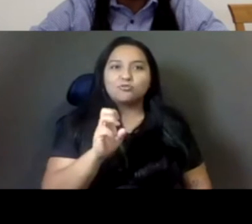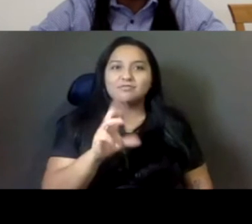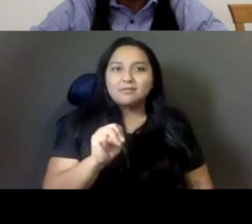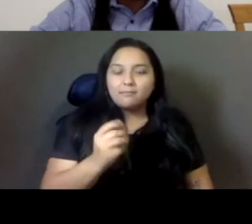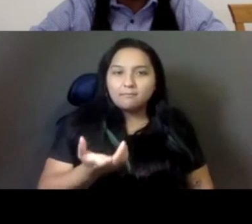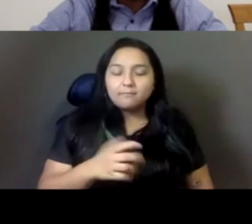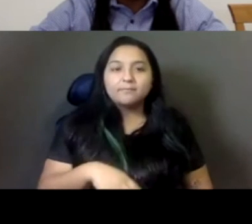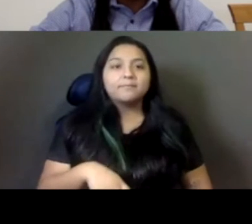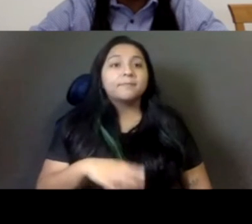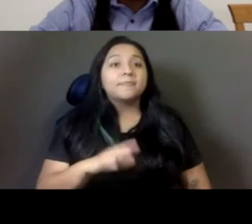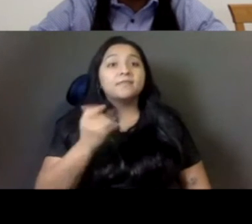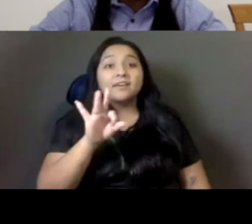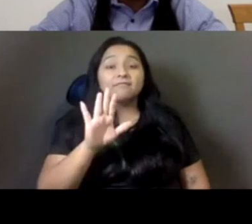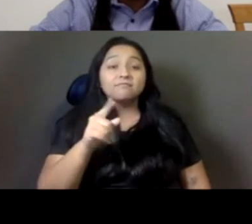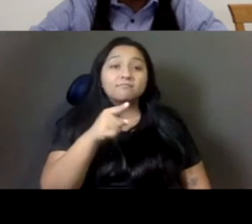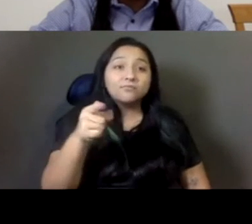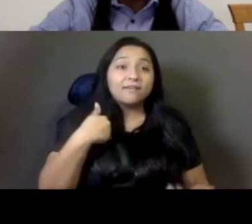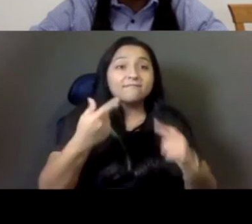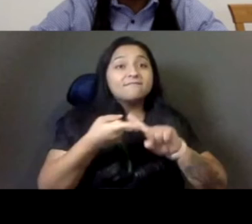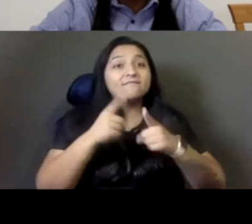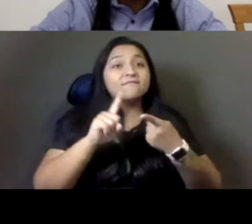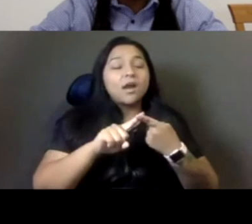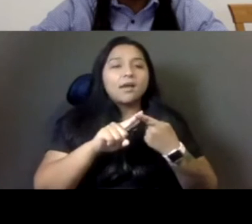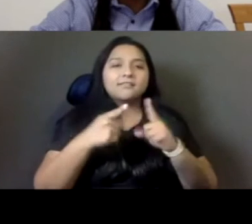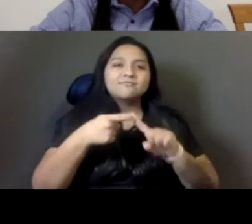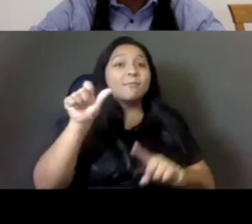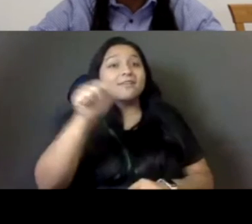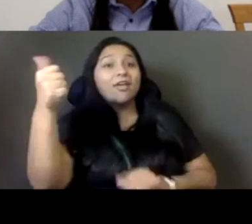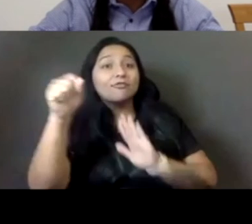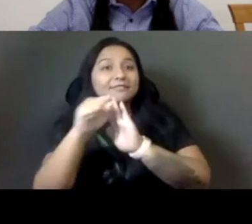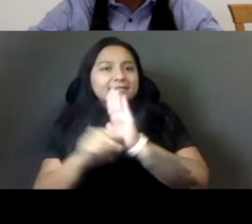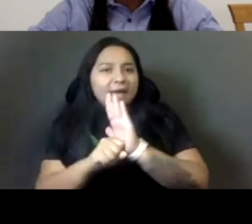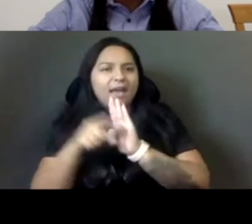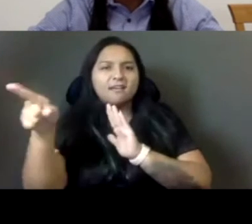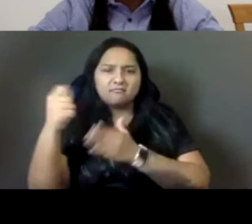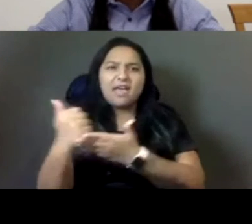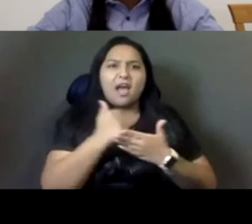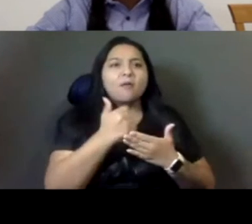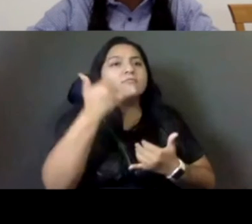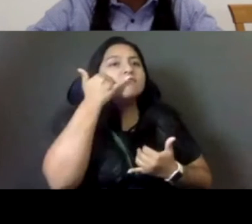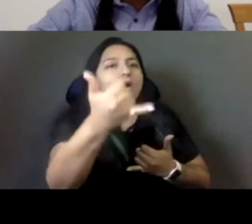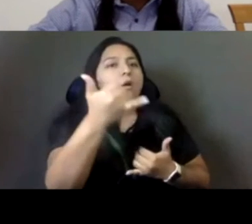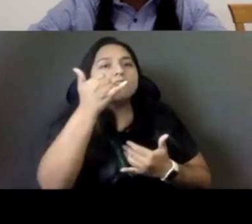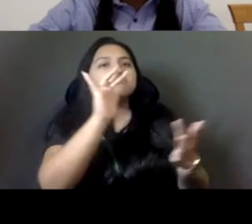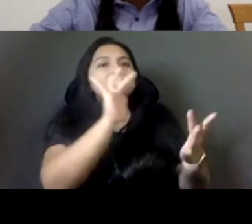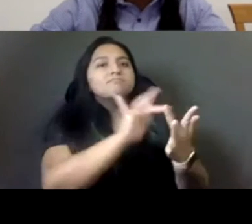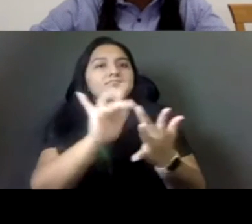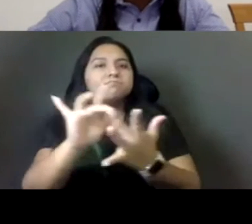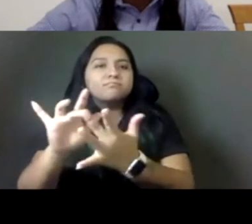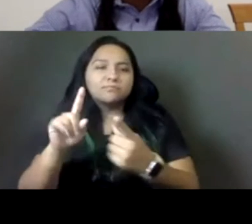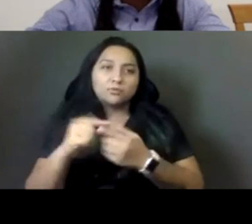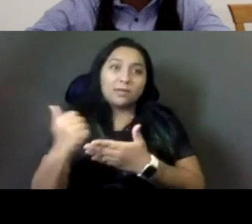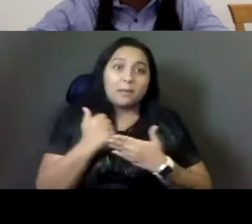live outside of California, um, they can help with phone banking and things like that to help us reach our, our folks. Uh, finally, the most